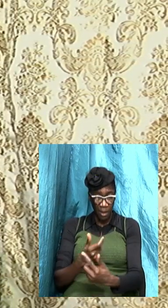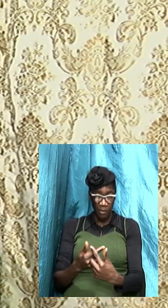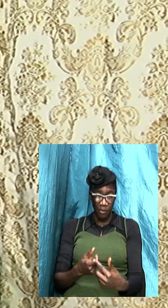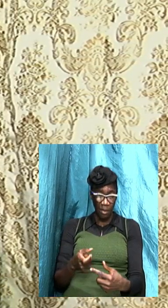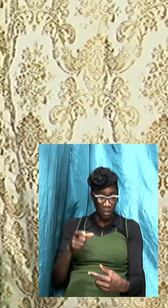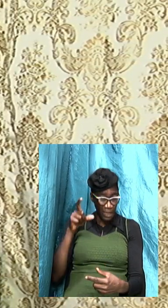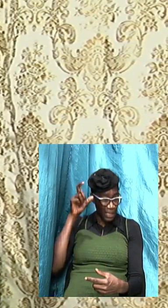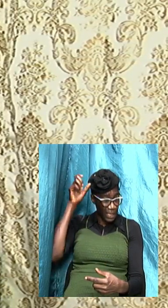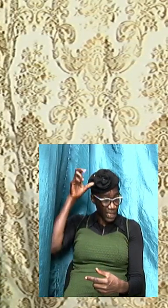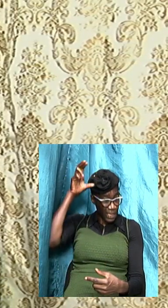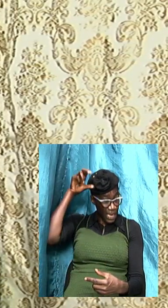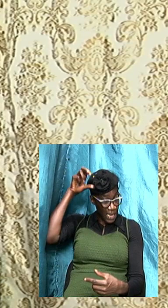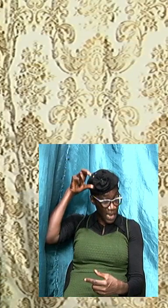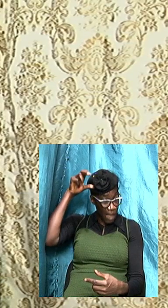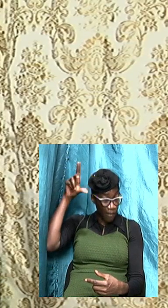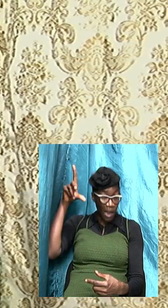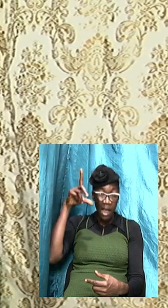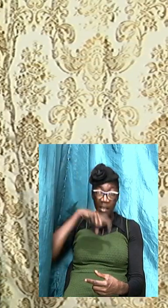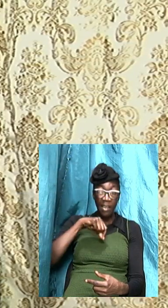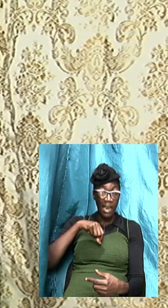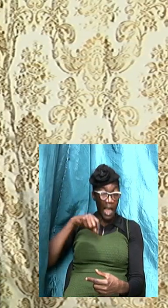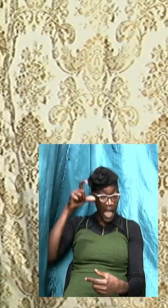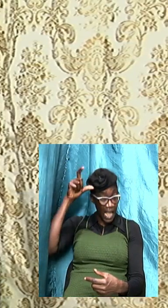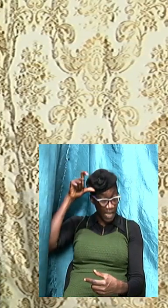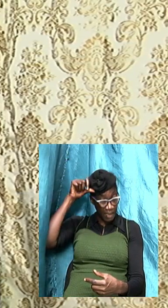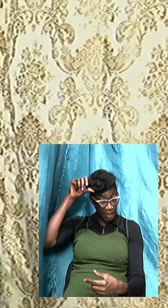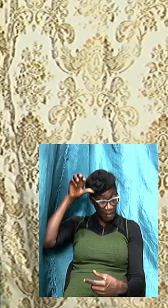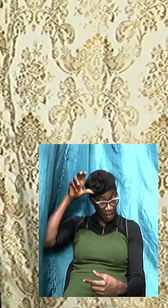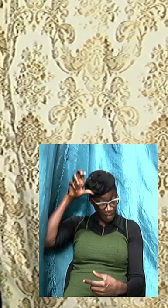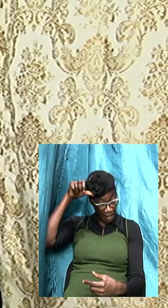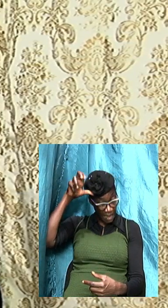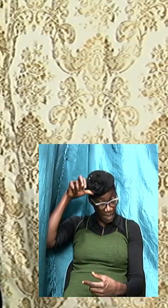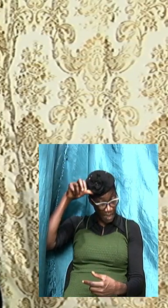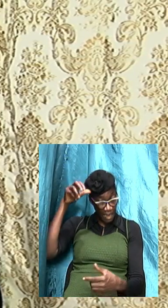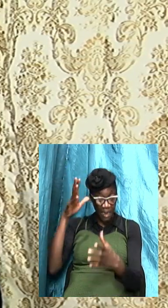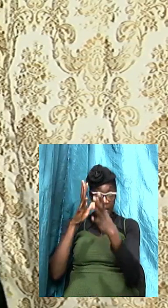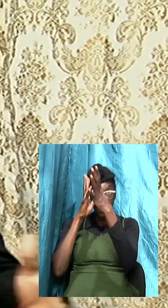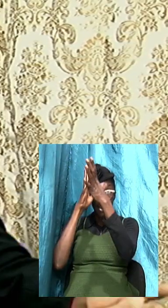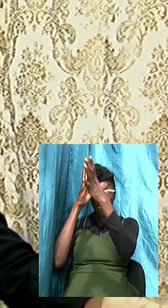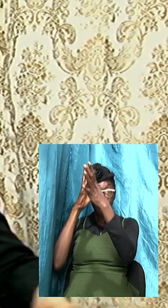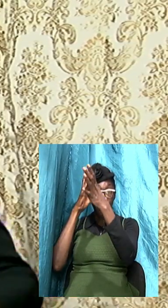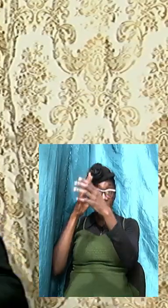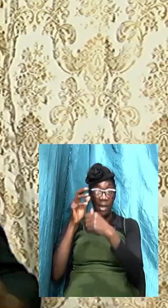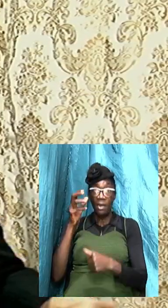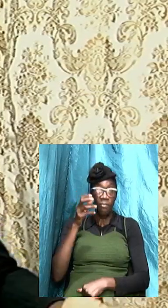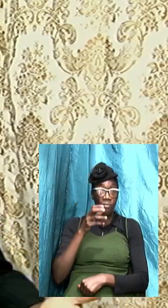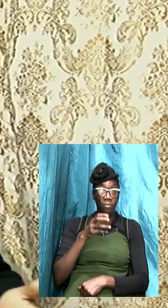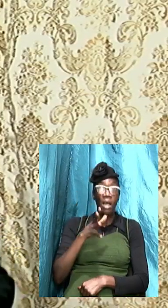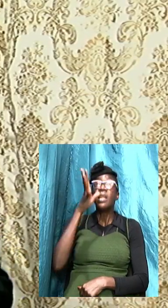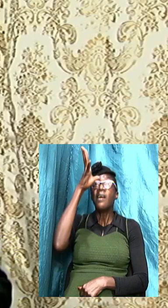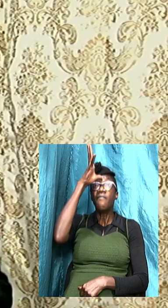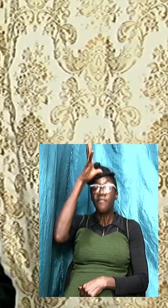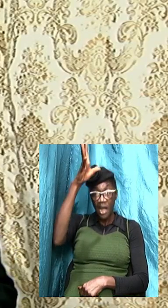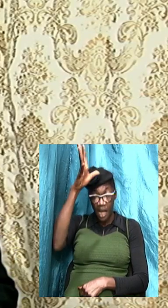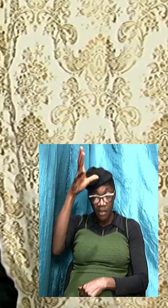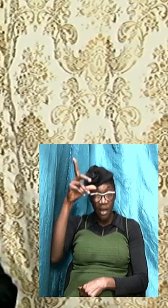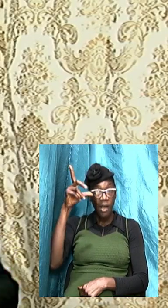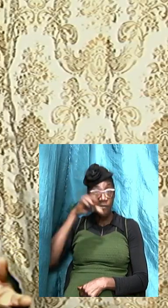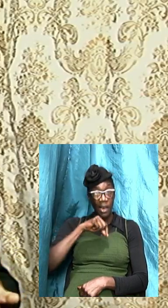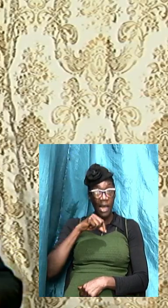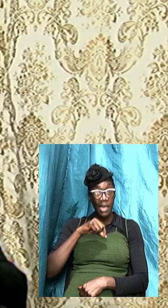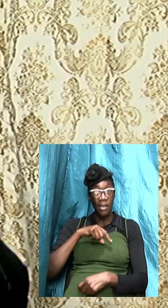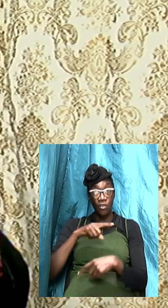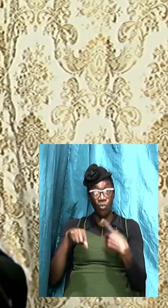and satan is the father of life so when can we consider a doctrine to be true